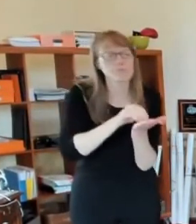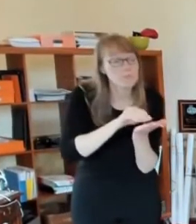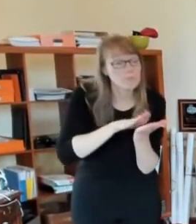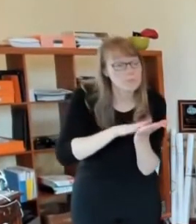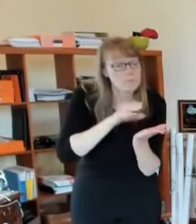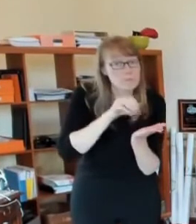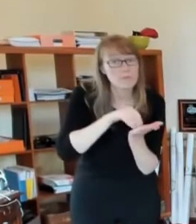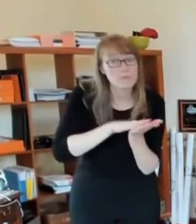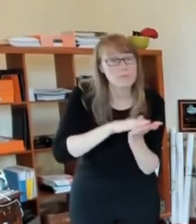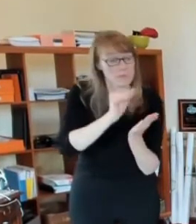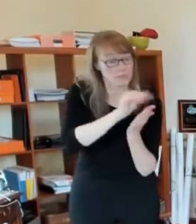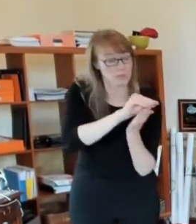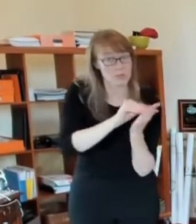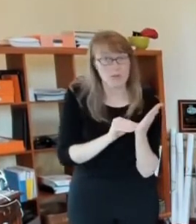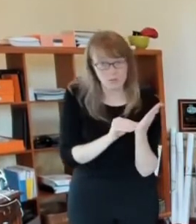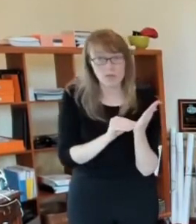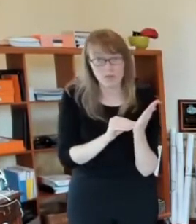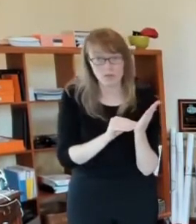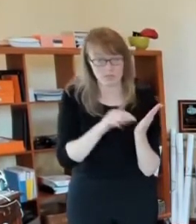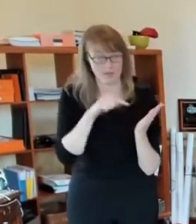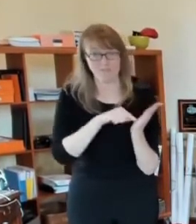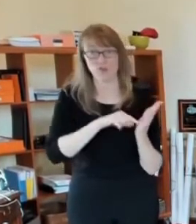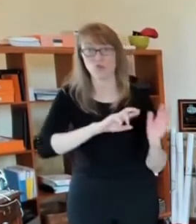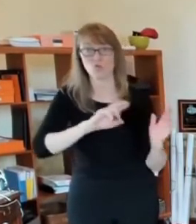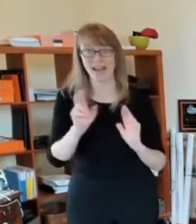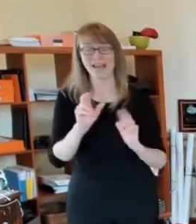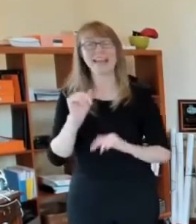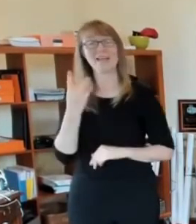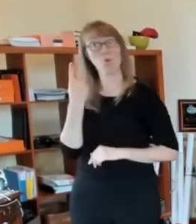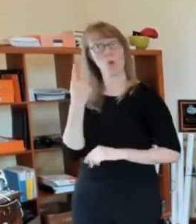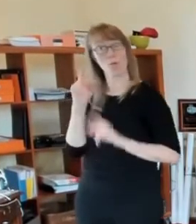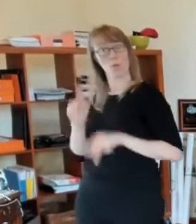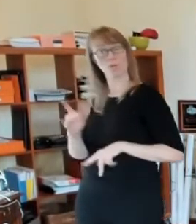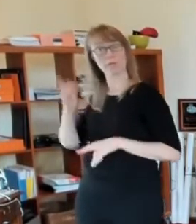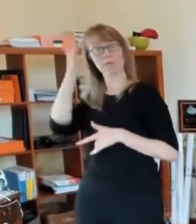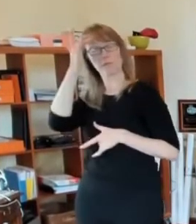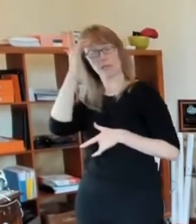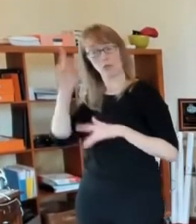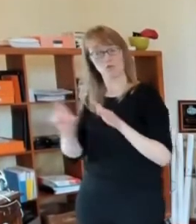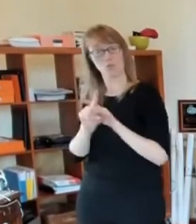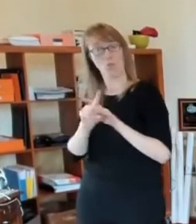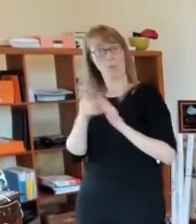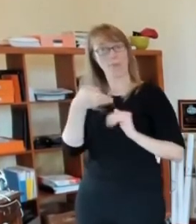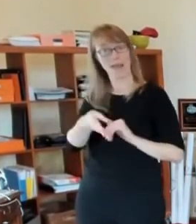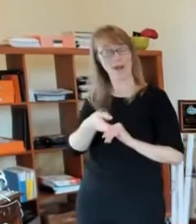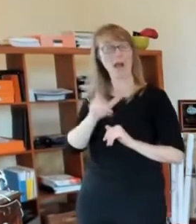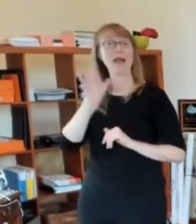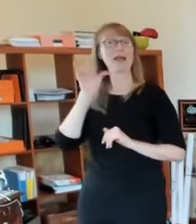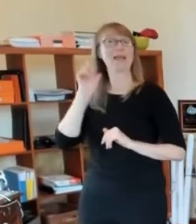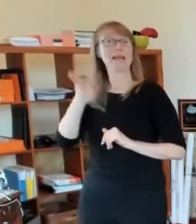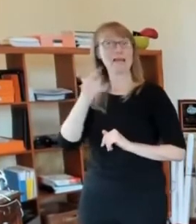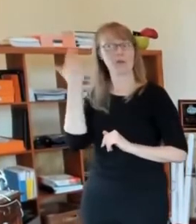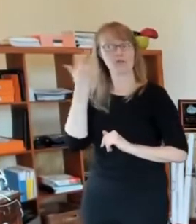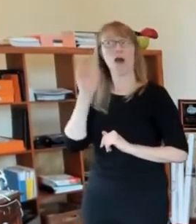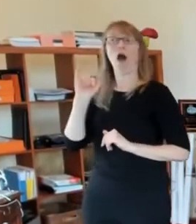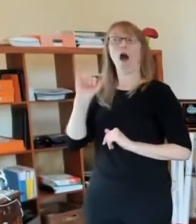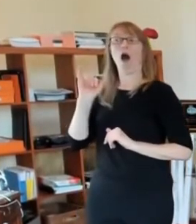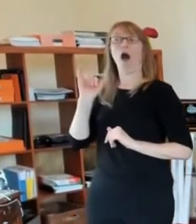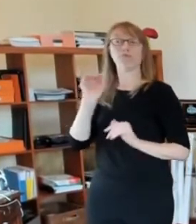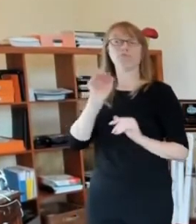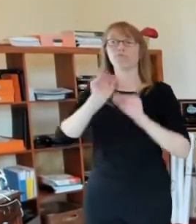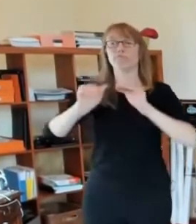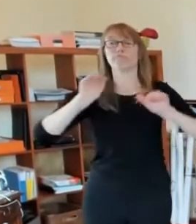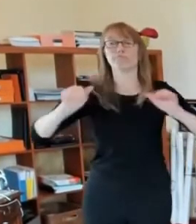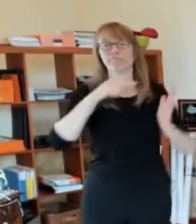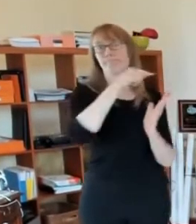put out something on on social media that was really just talking about, Hey, you guys, you've got, you've got to wear your masks. Um,